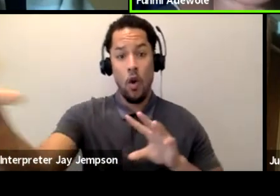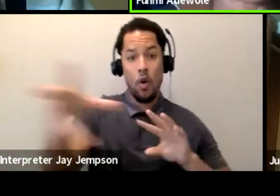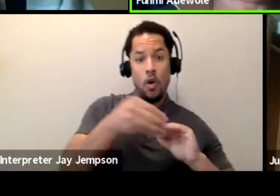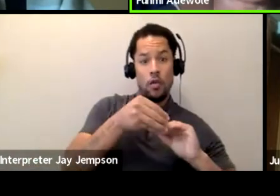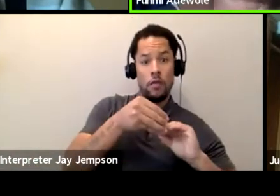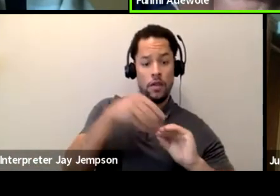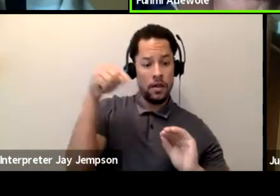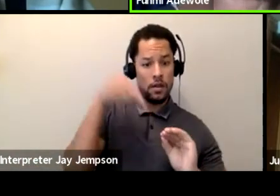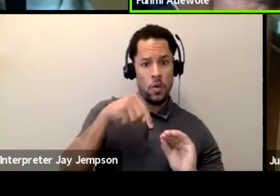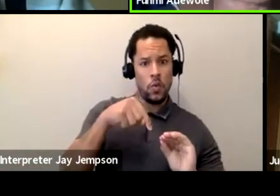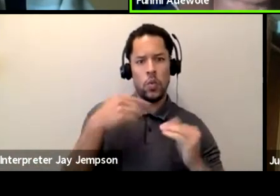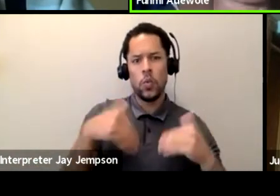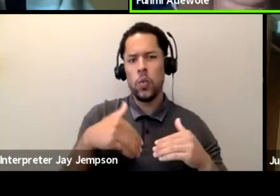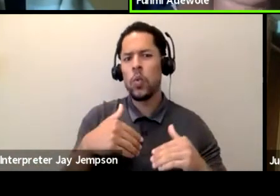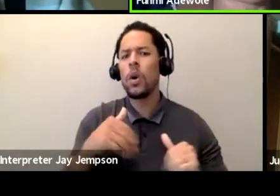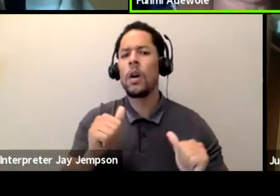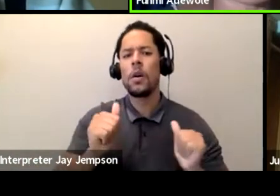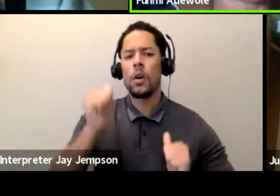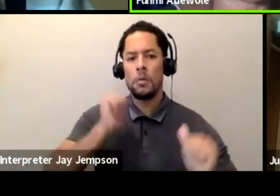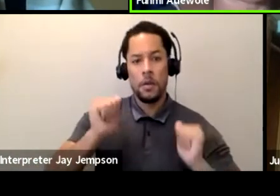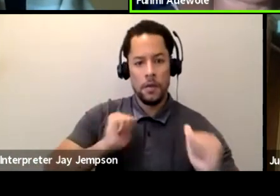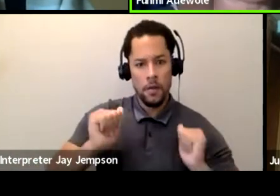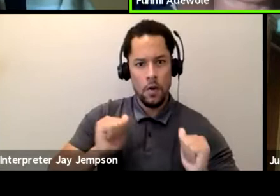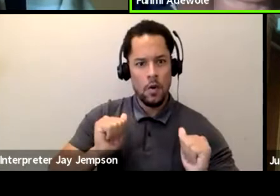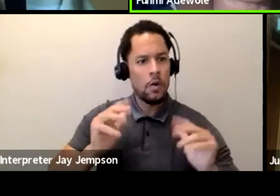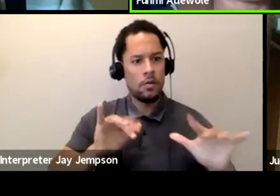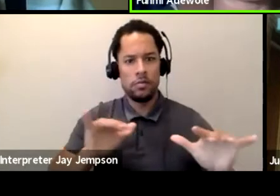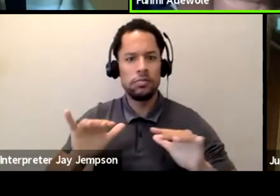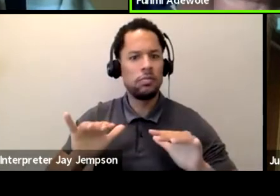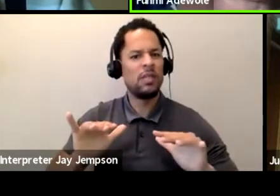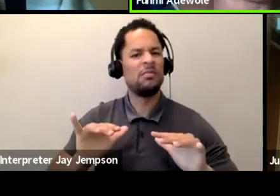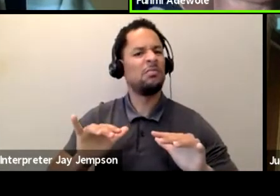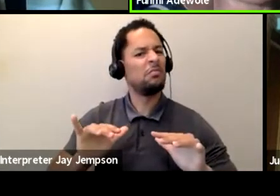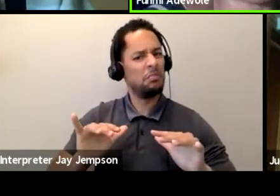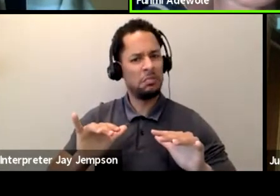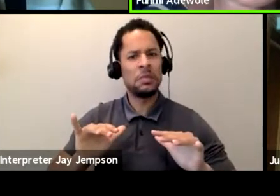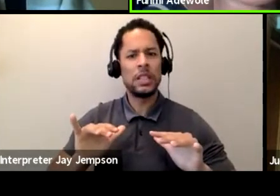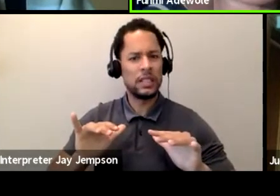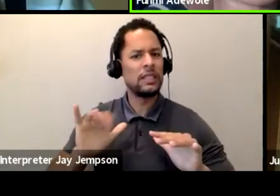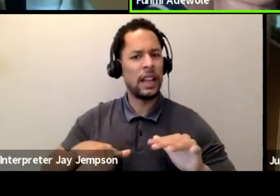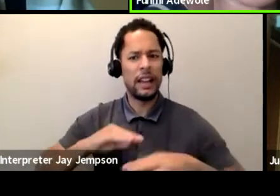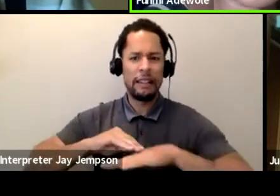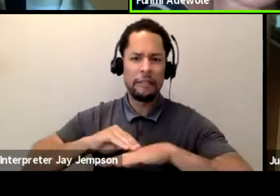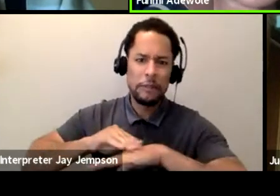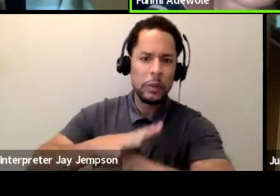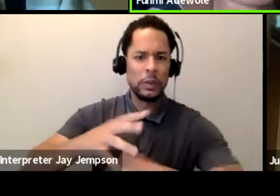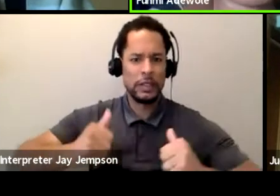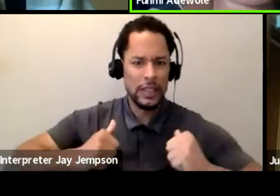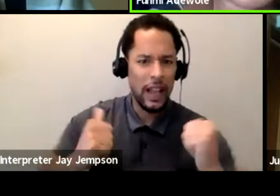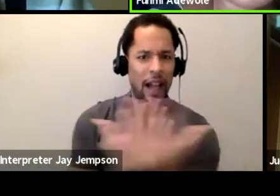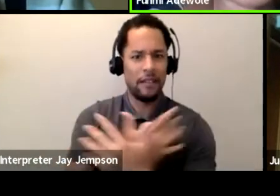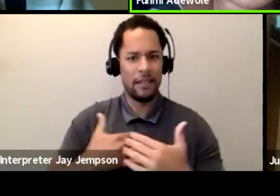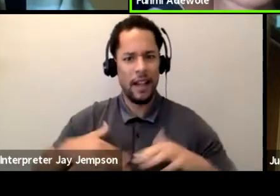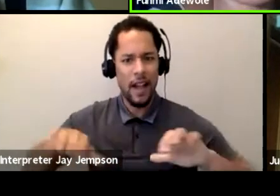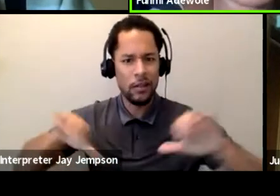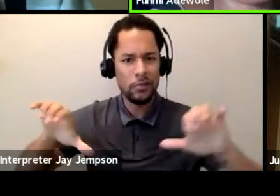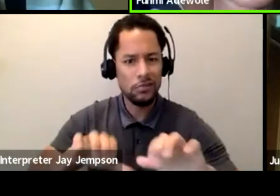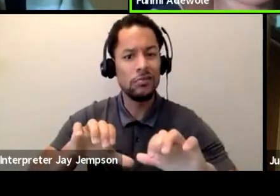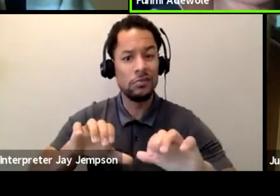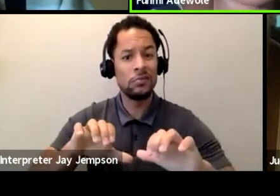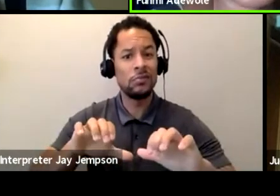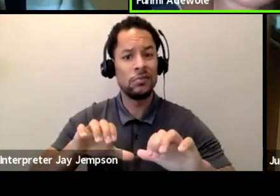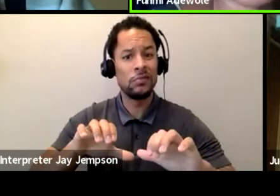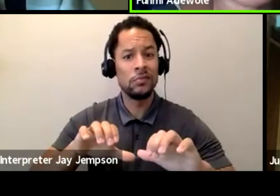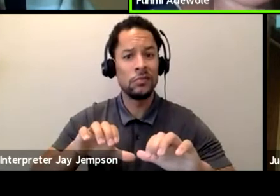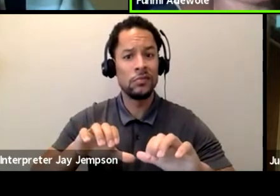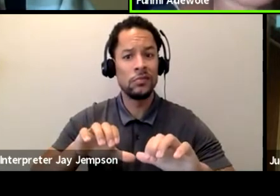performer on stage really fuels everything I do. It fuels my academic work. I actually